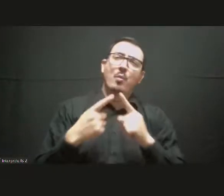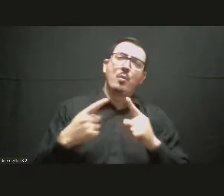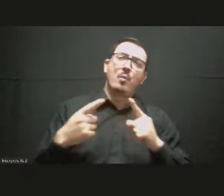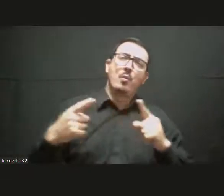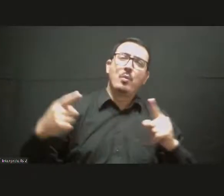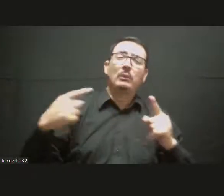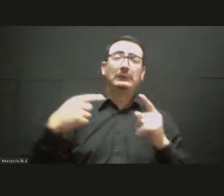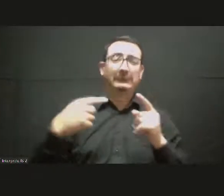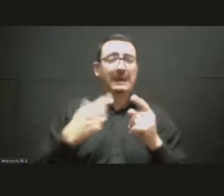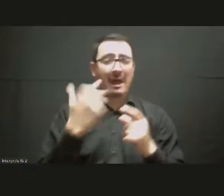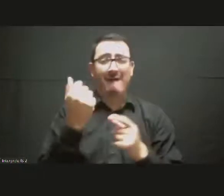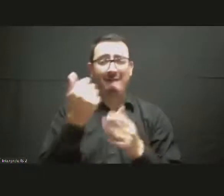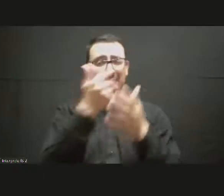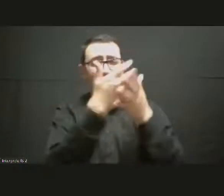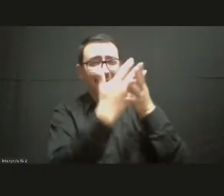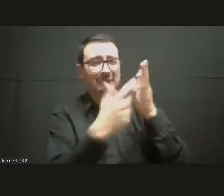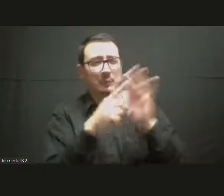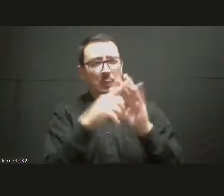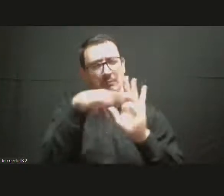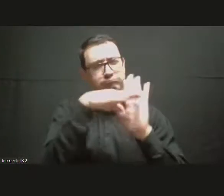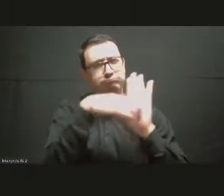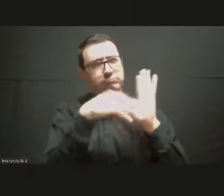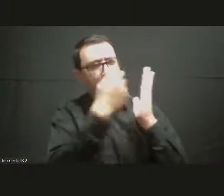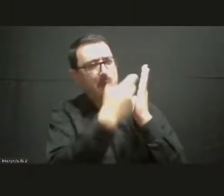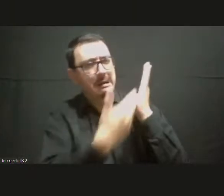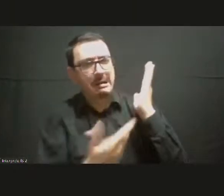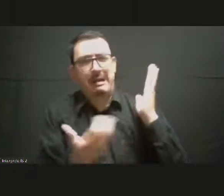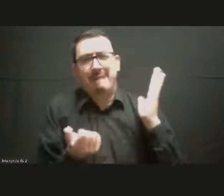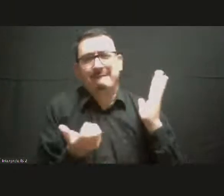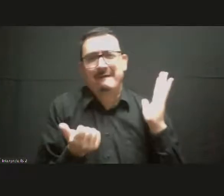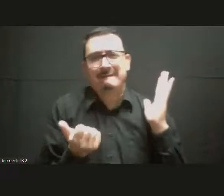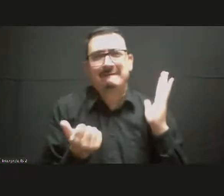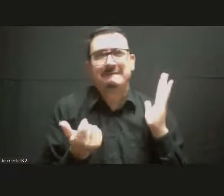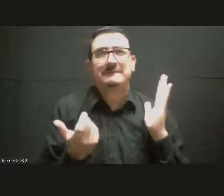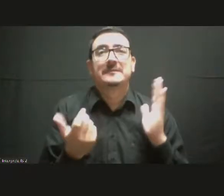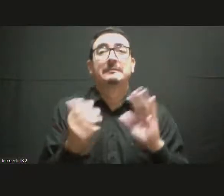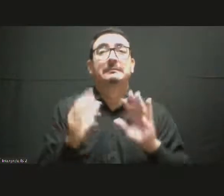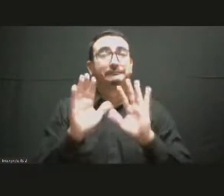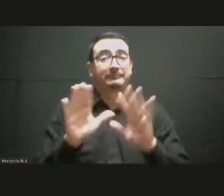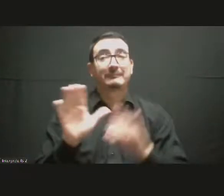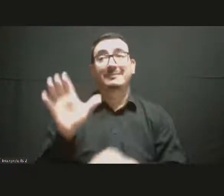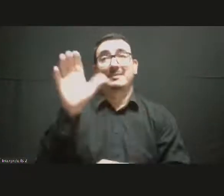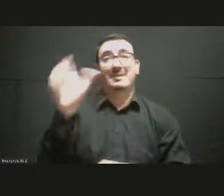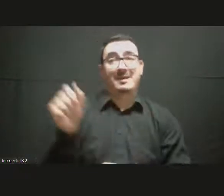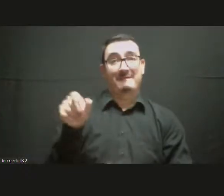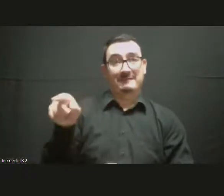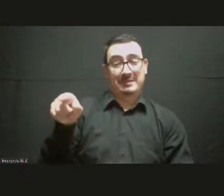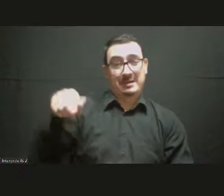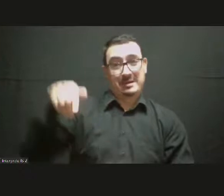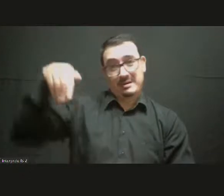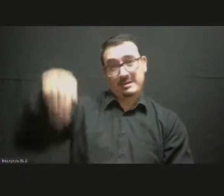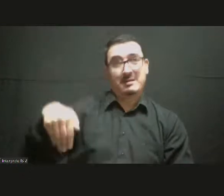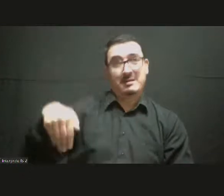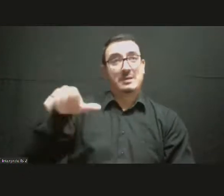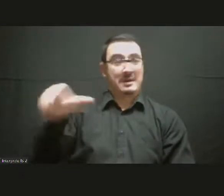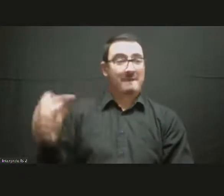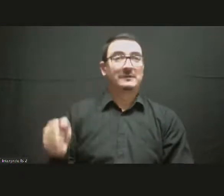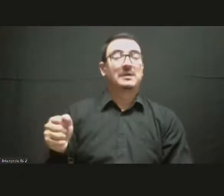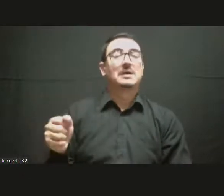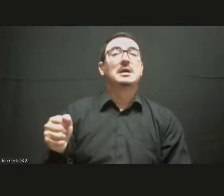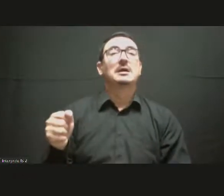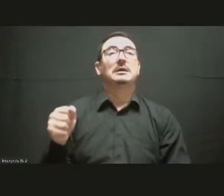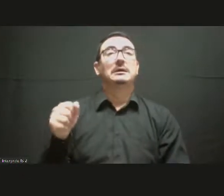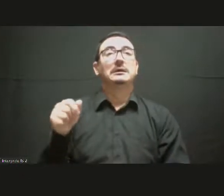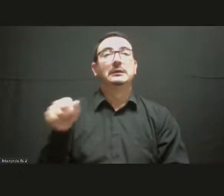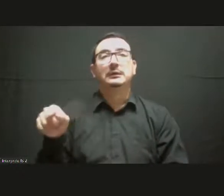work with the animation sector in South Africa, which includes a lot of digital instruments with the African Digital